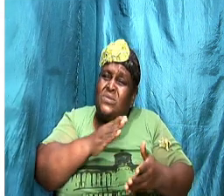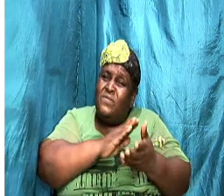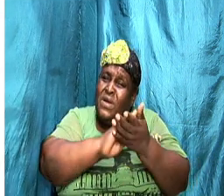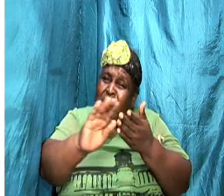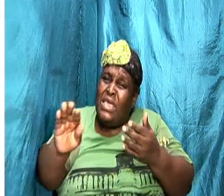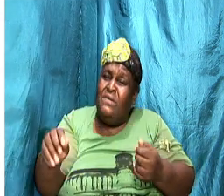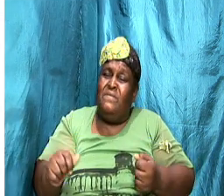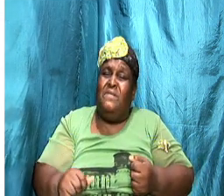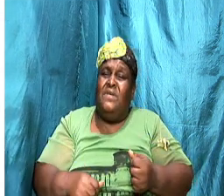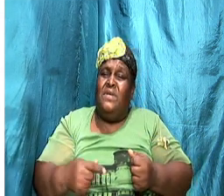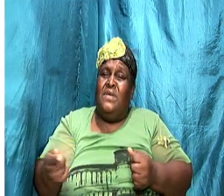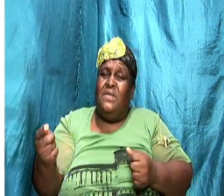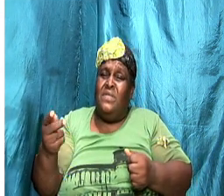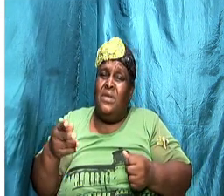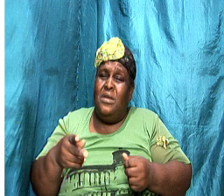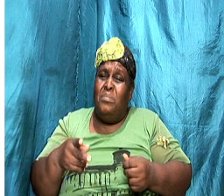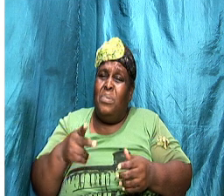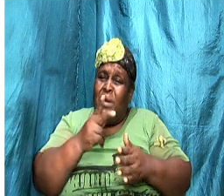willing to